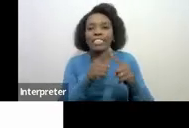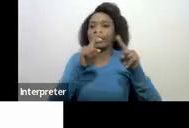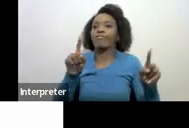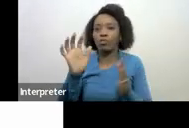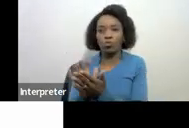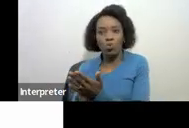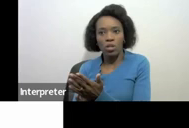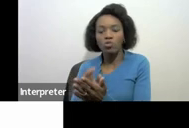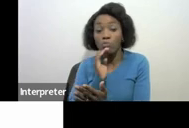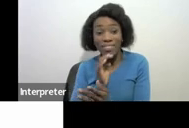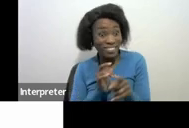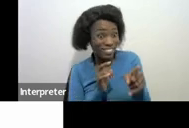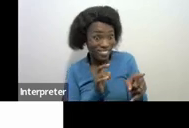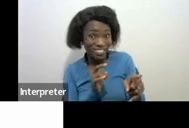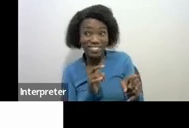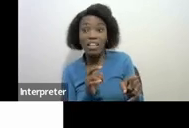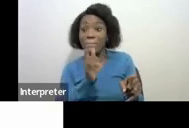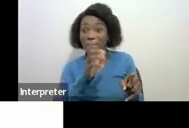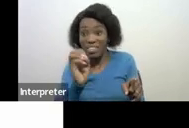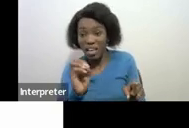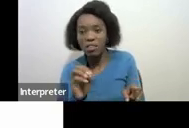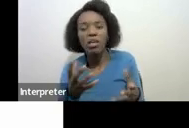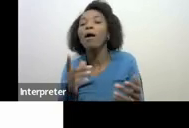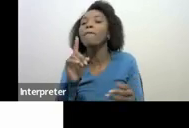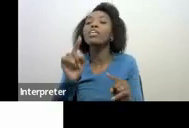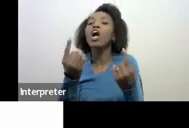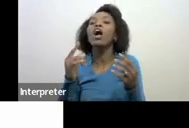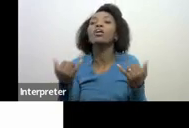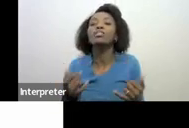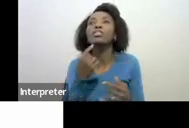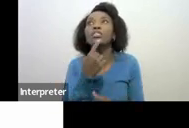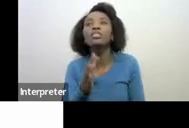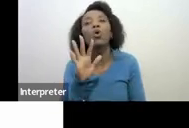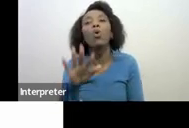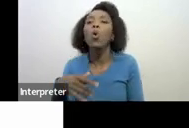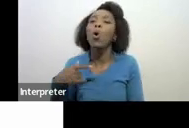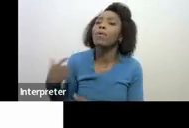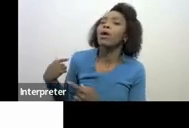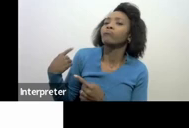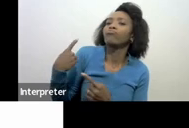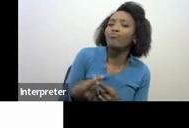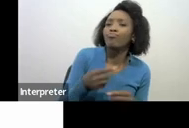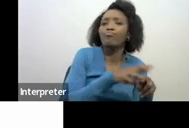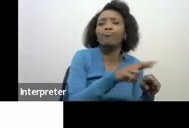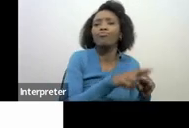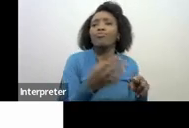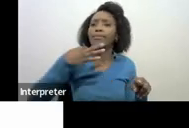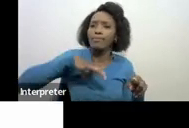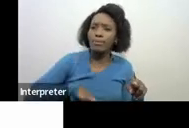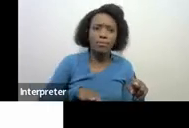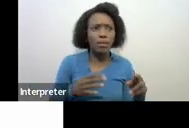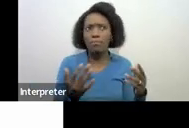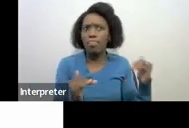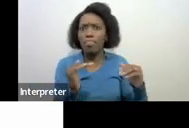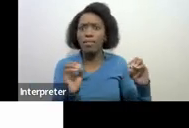it's not a similar default but you cannot come today and say I have not been regularizing my rental income yes VDP will